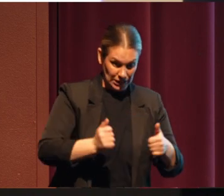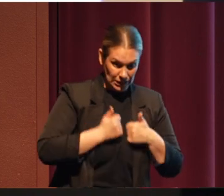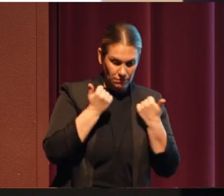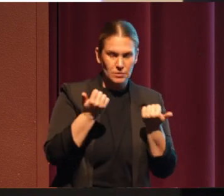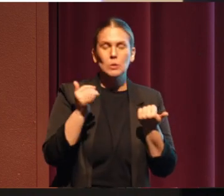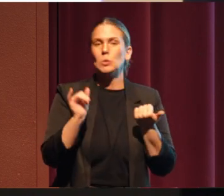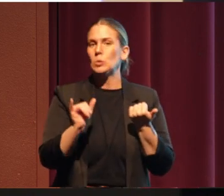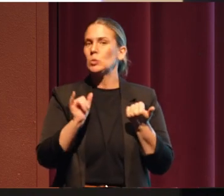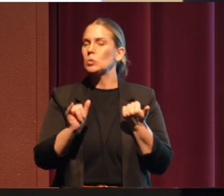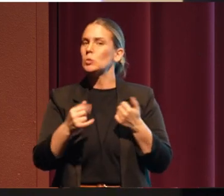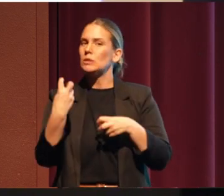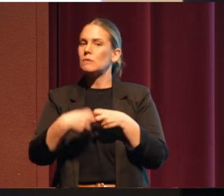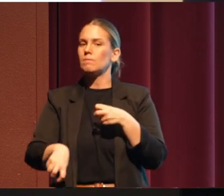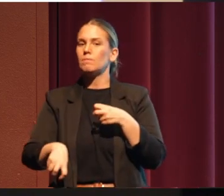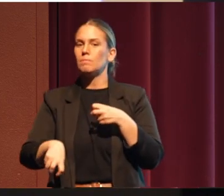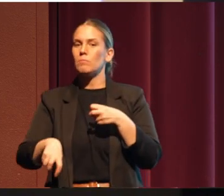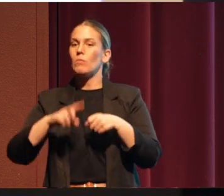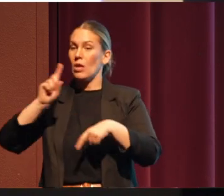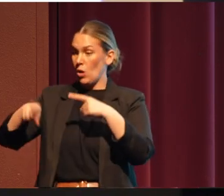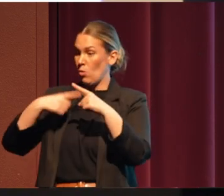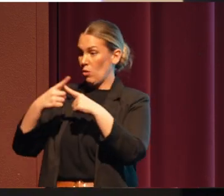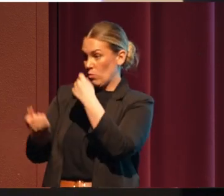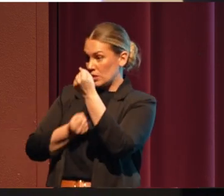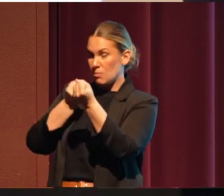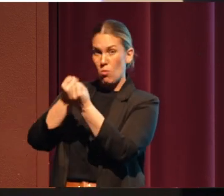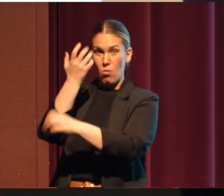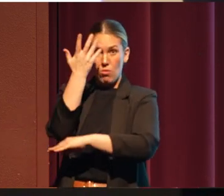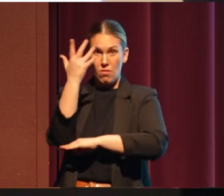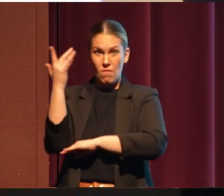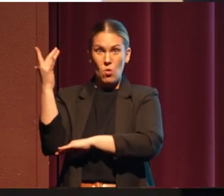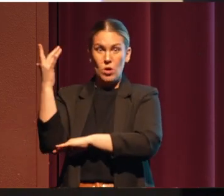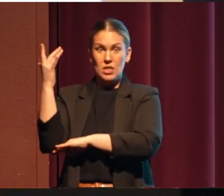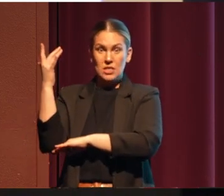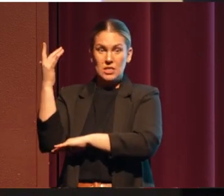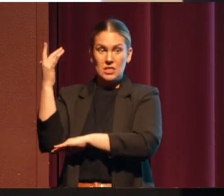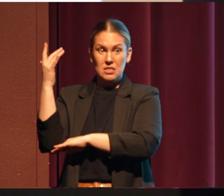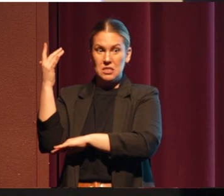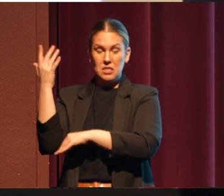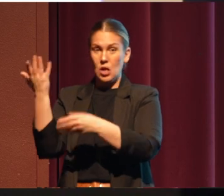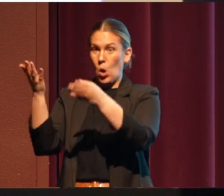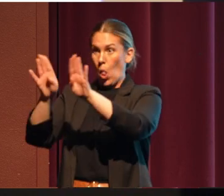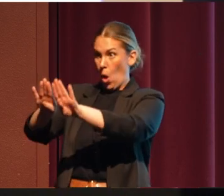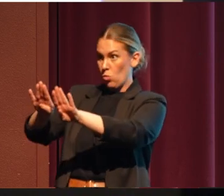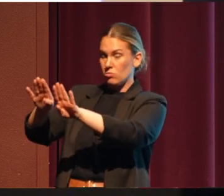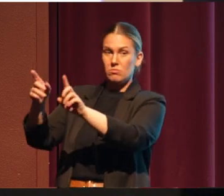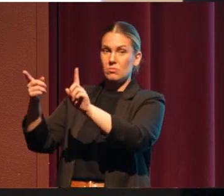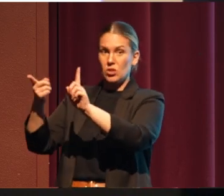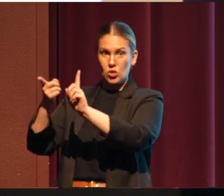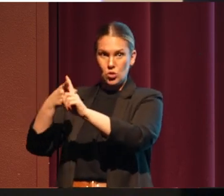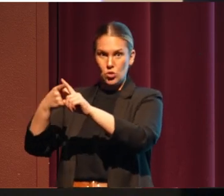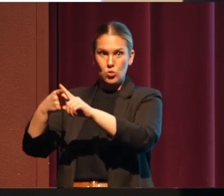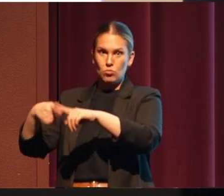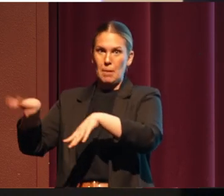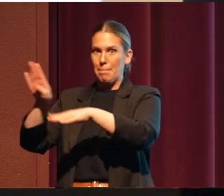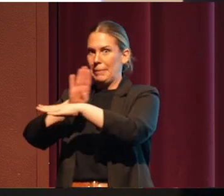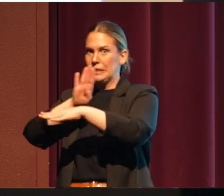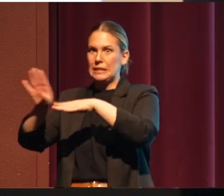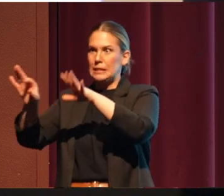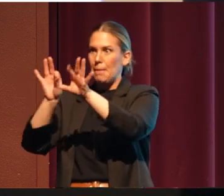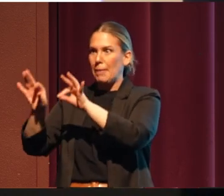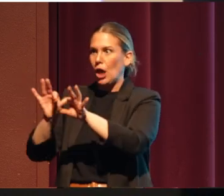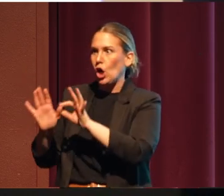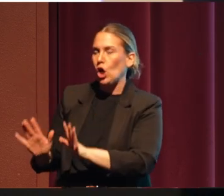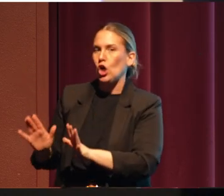Would we support the forest being closed one week to commercial pickers? Commercial pickers do not